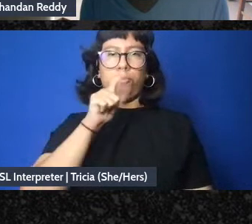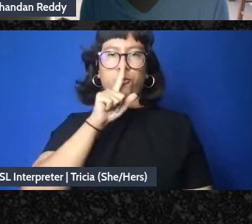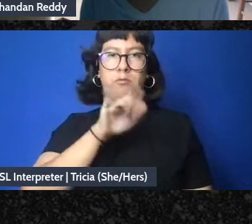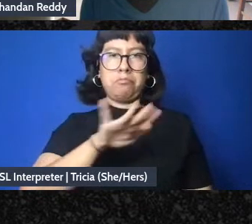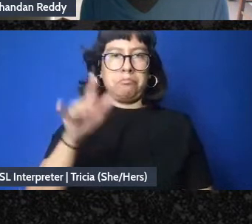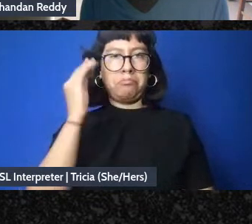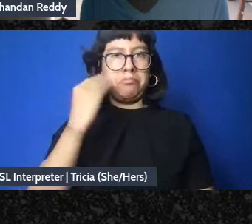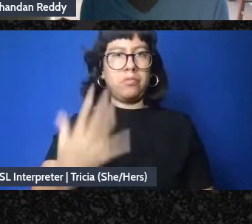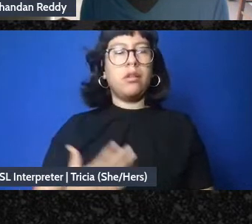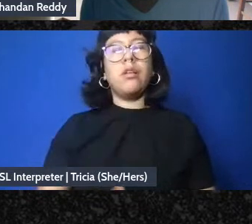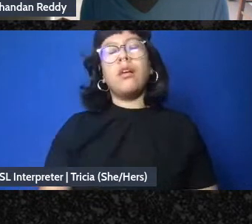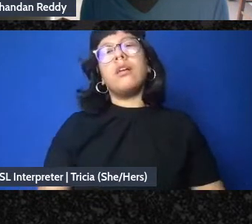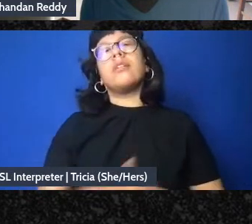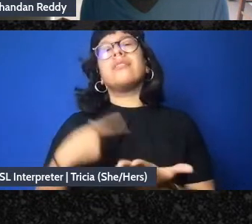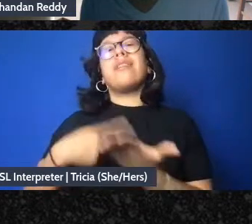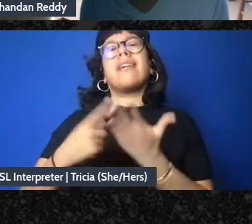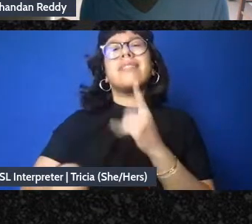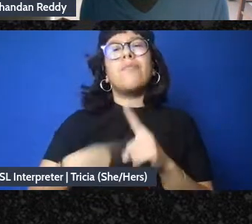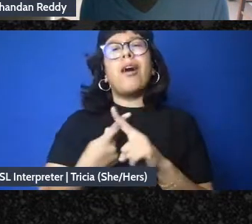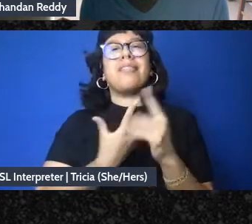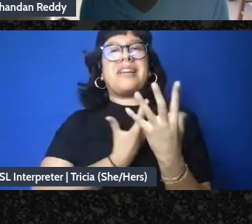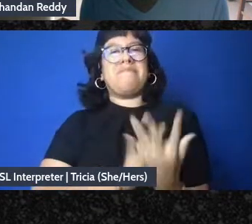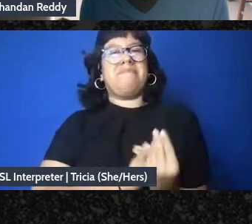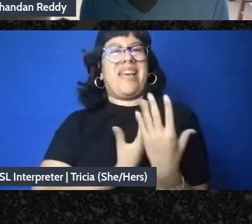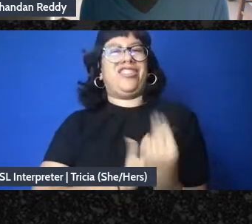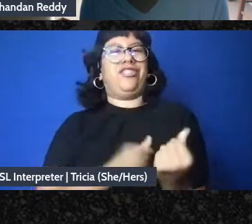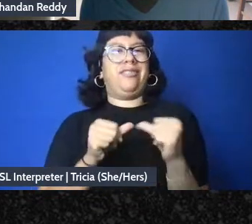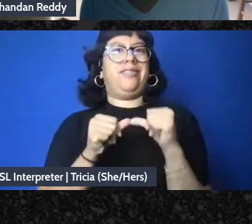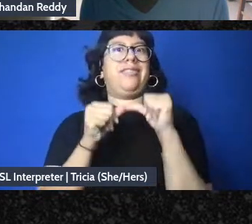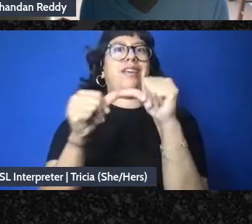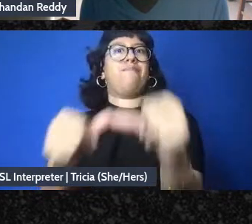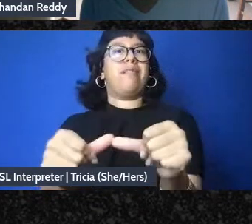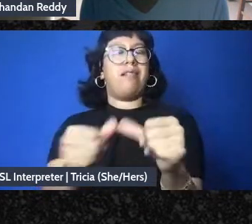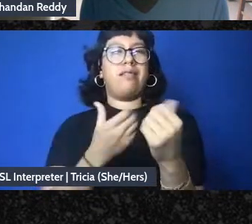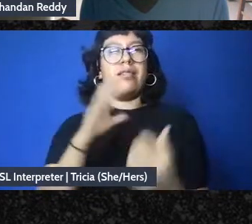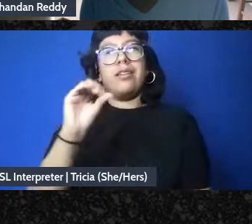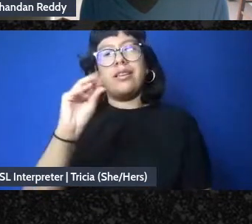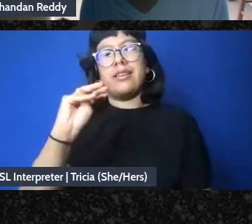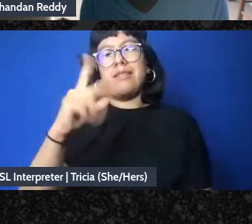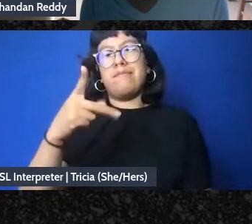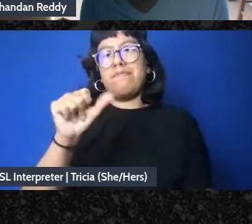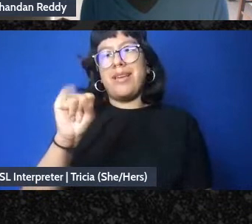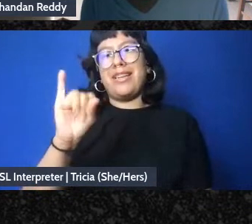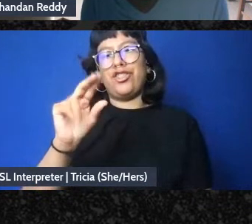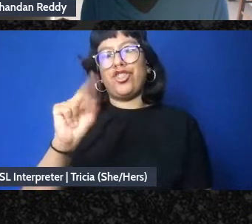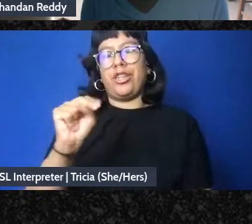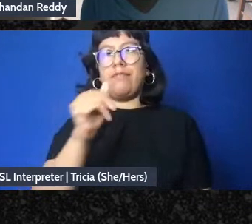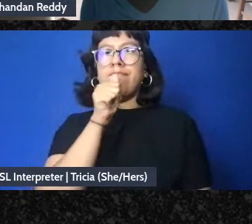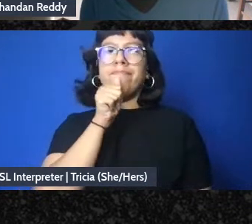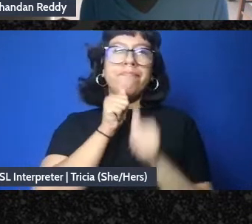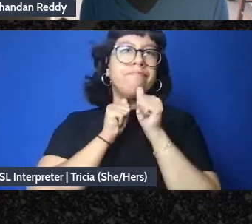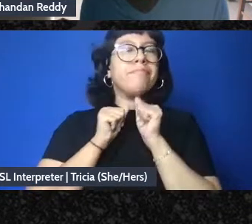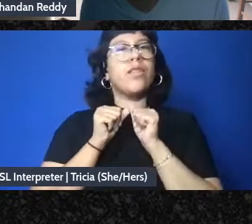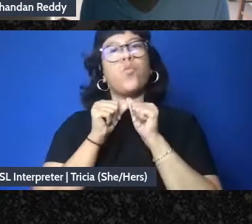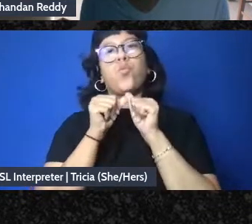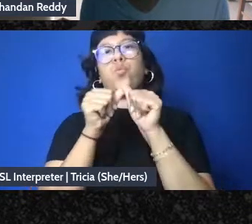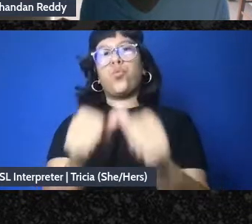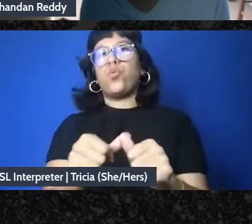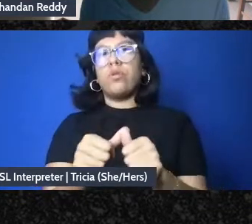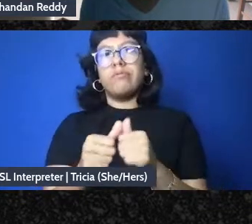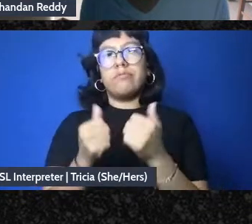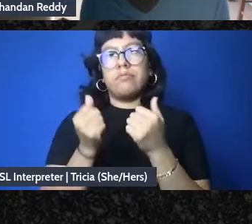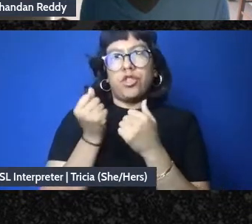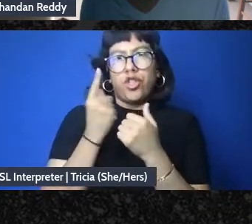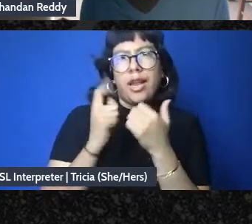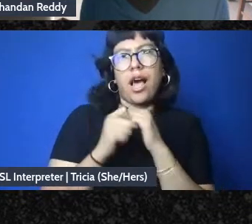about compassion stamina or compassion endurance as sort of puzzling out understanding